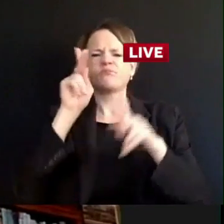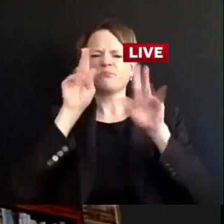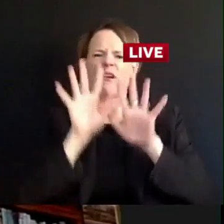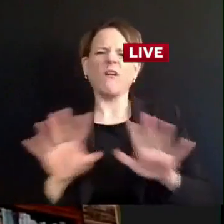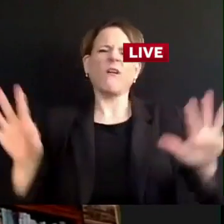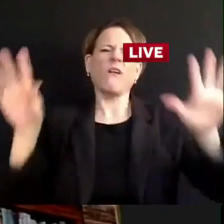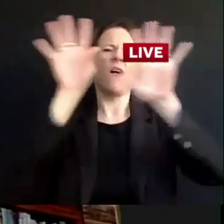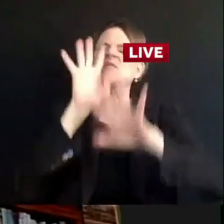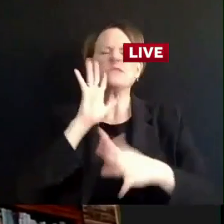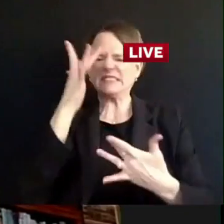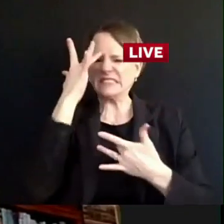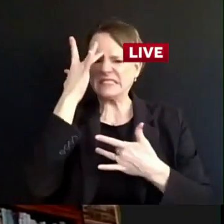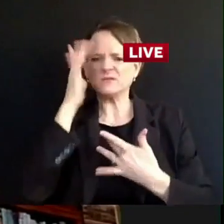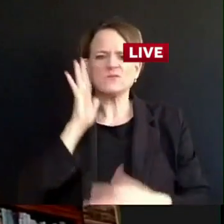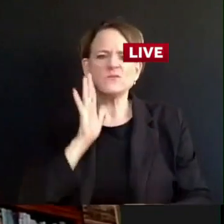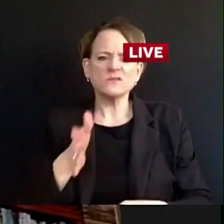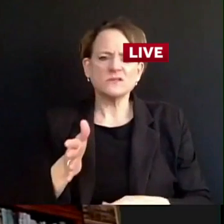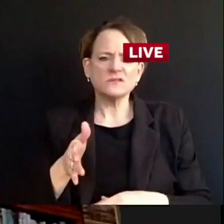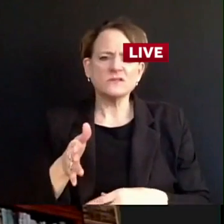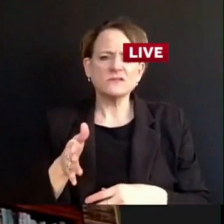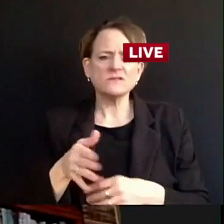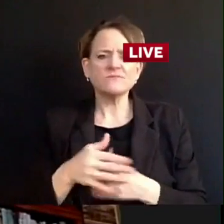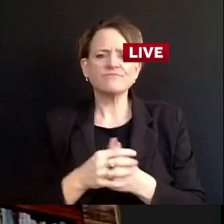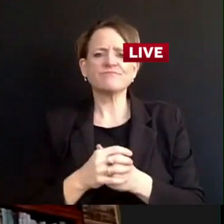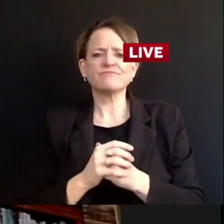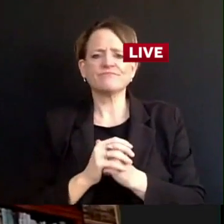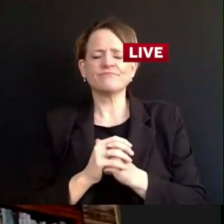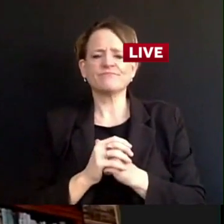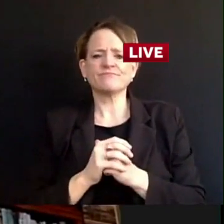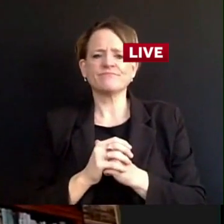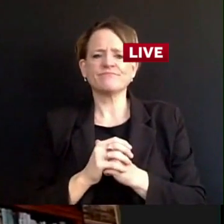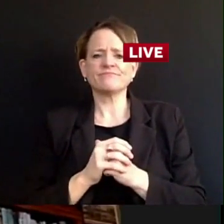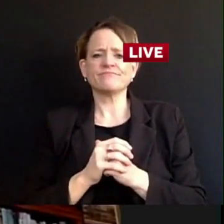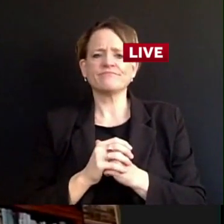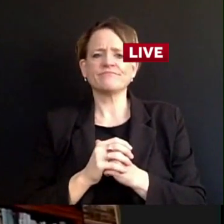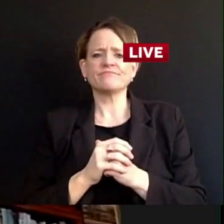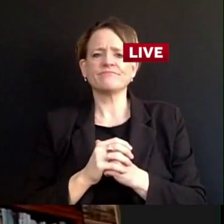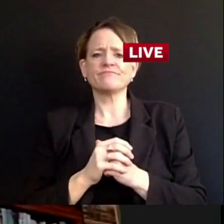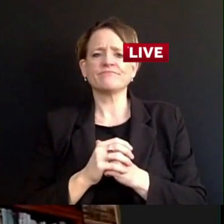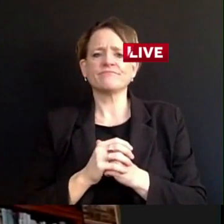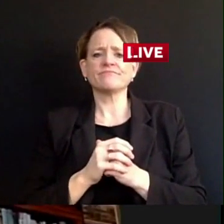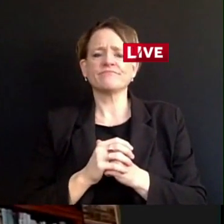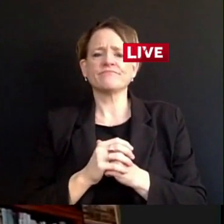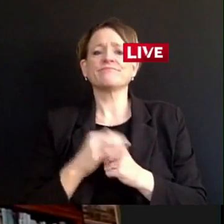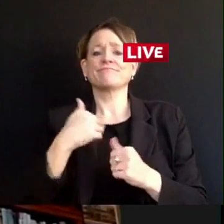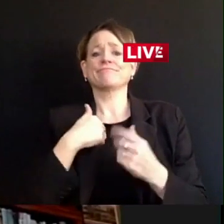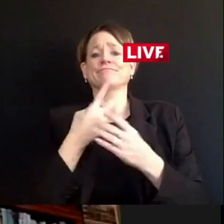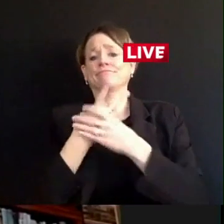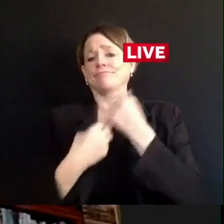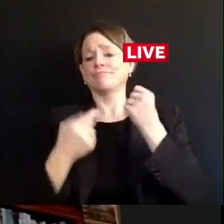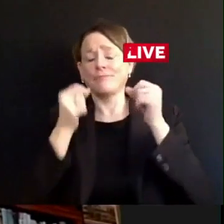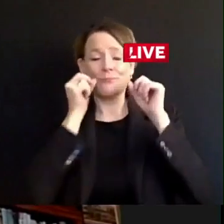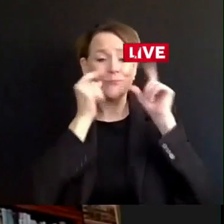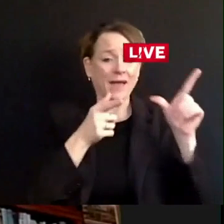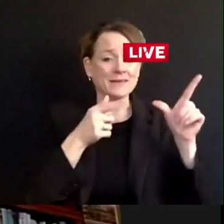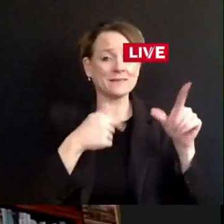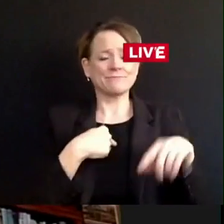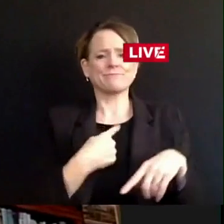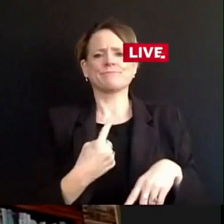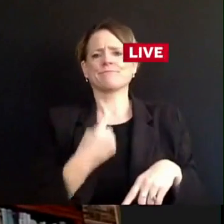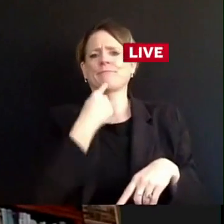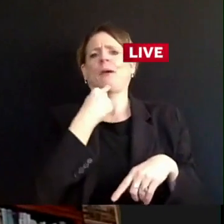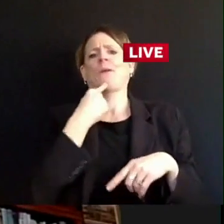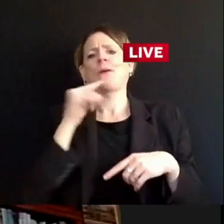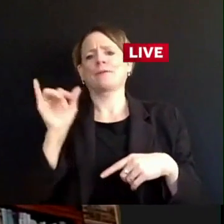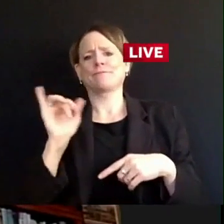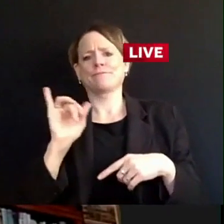disappointed that we've been as low success or as we've failed as much as we have to slow it.